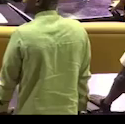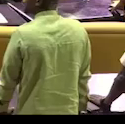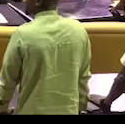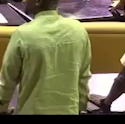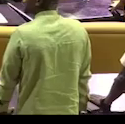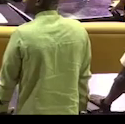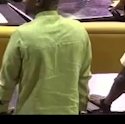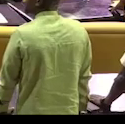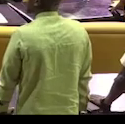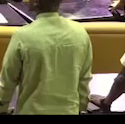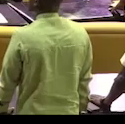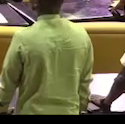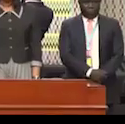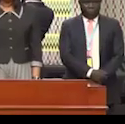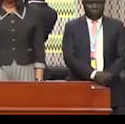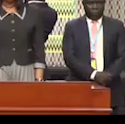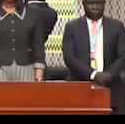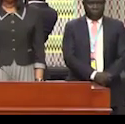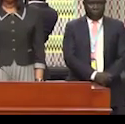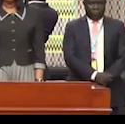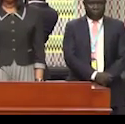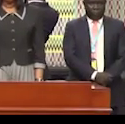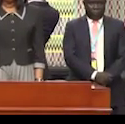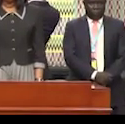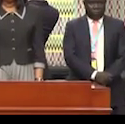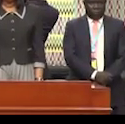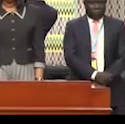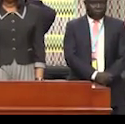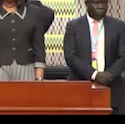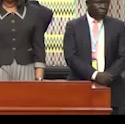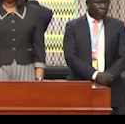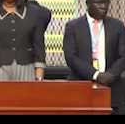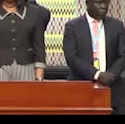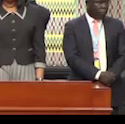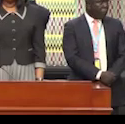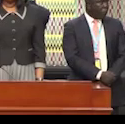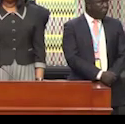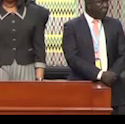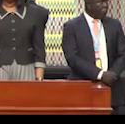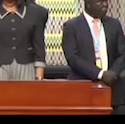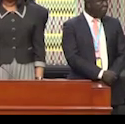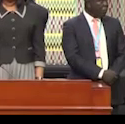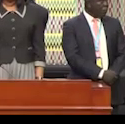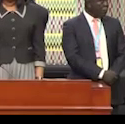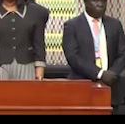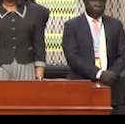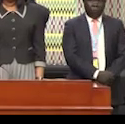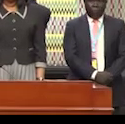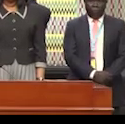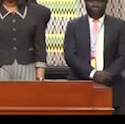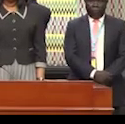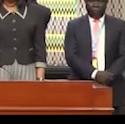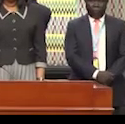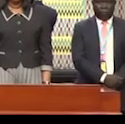of state with discernment and vision, integrity and courage, that through the labours of government,